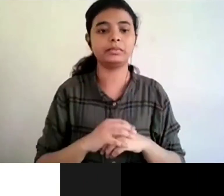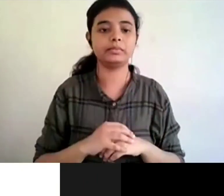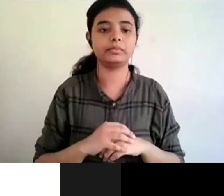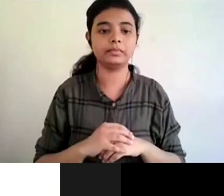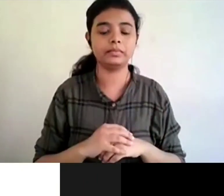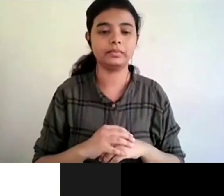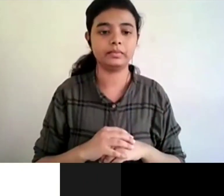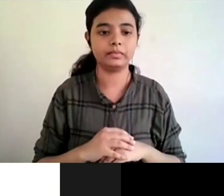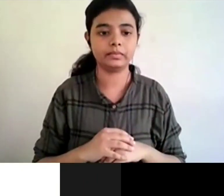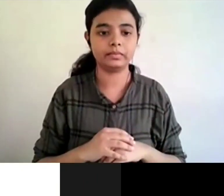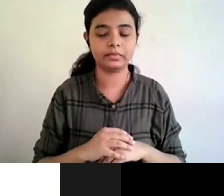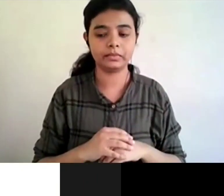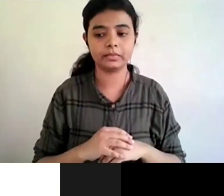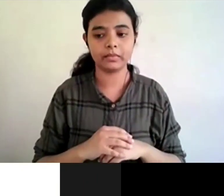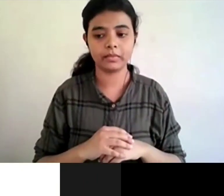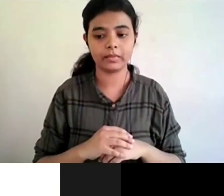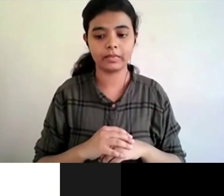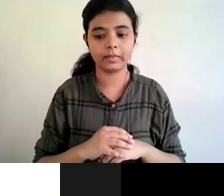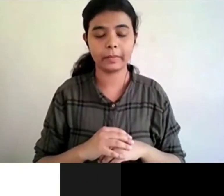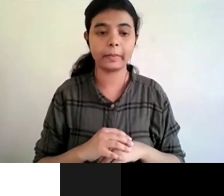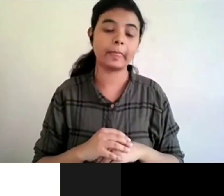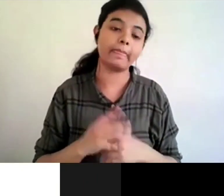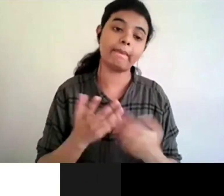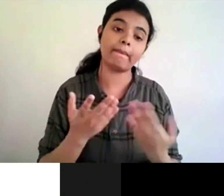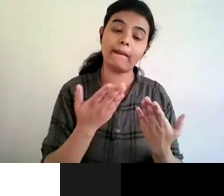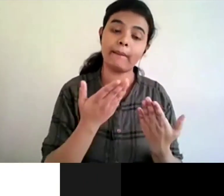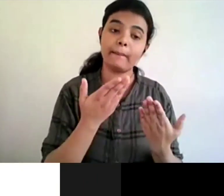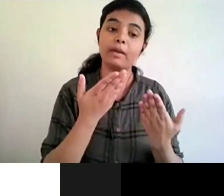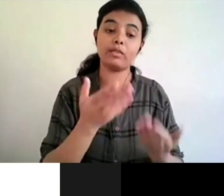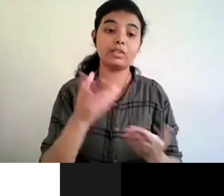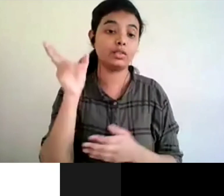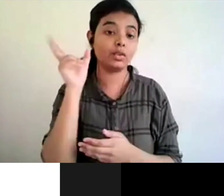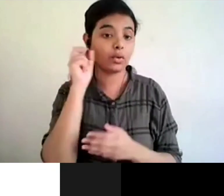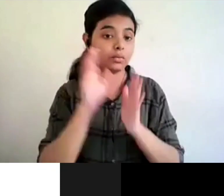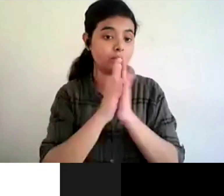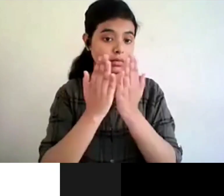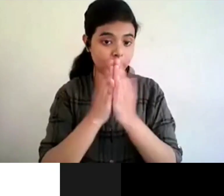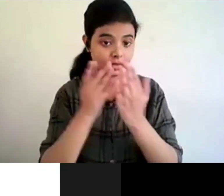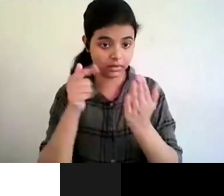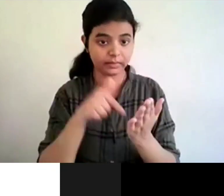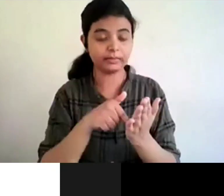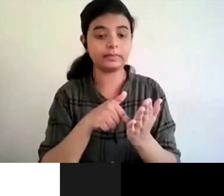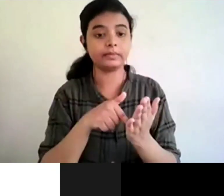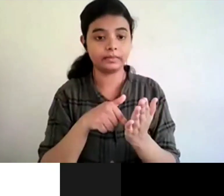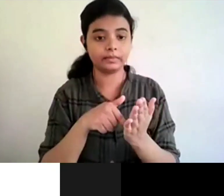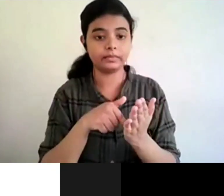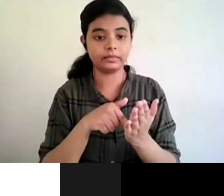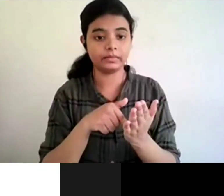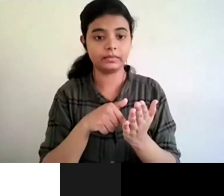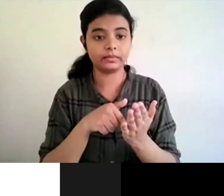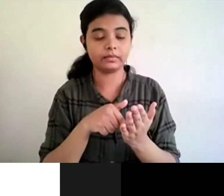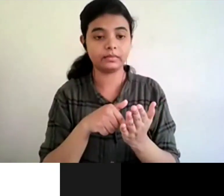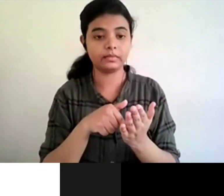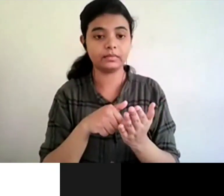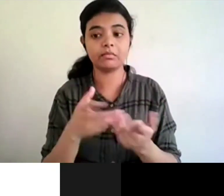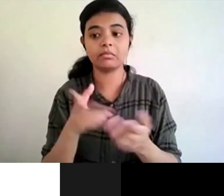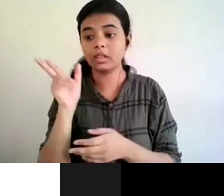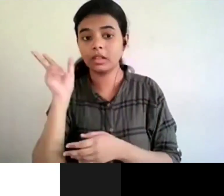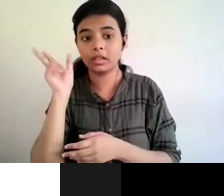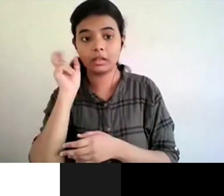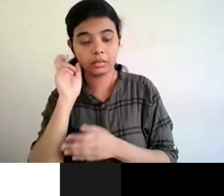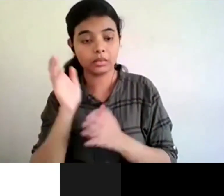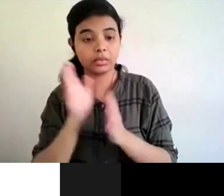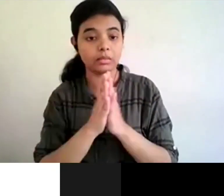so uh first of all about about the audiobooks actually audiobooks when it comes for audiobooks for persons with print